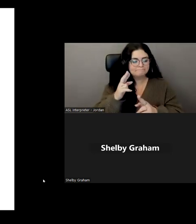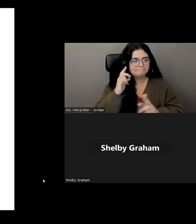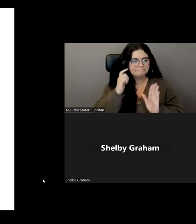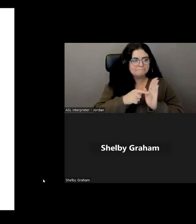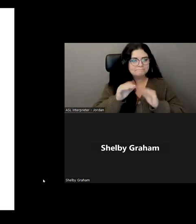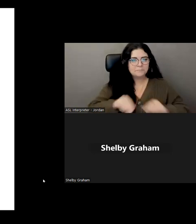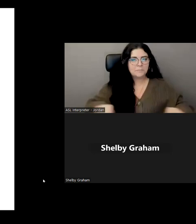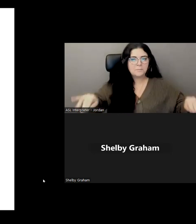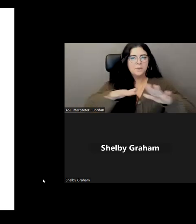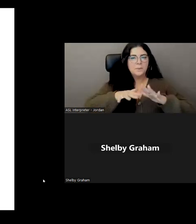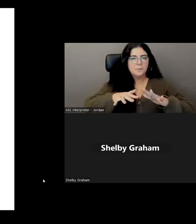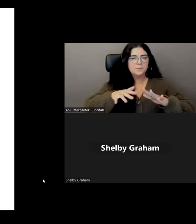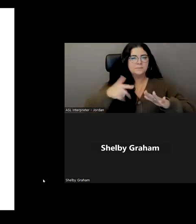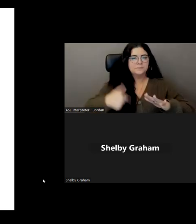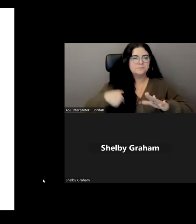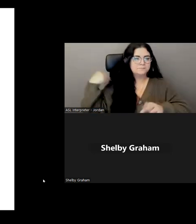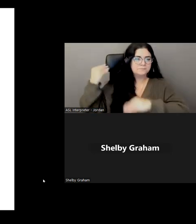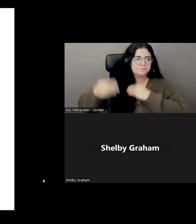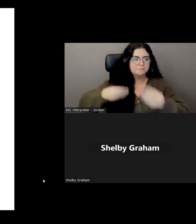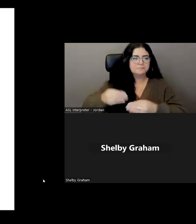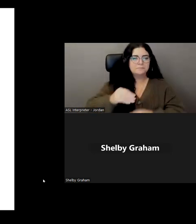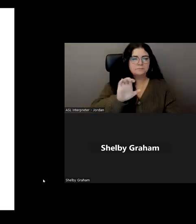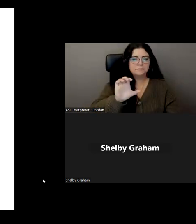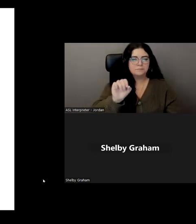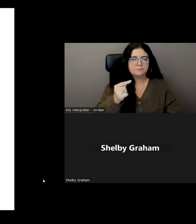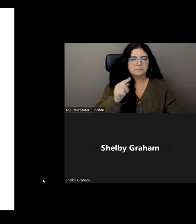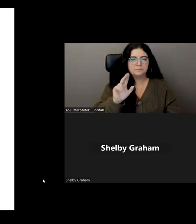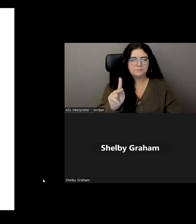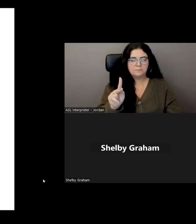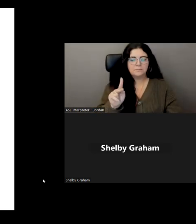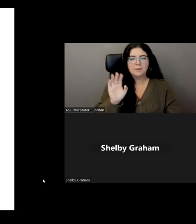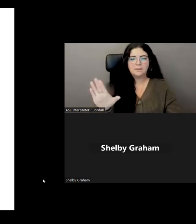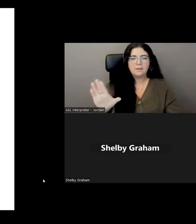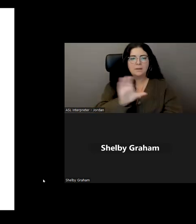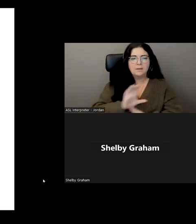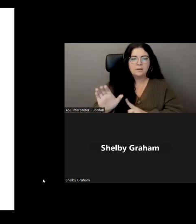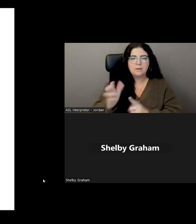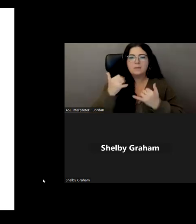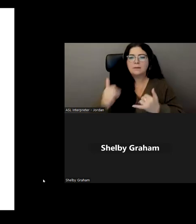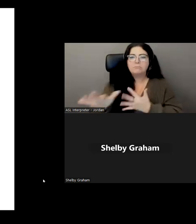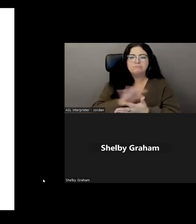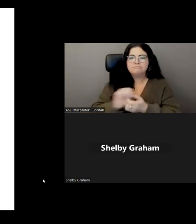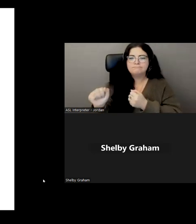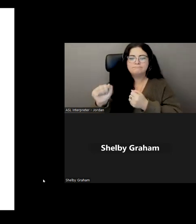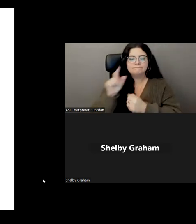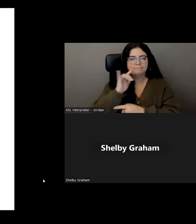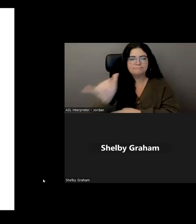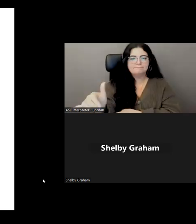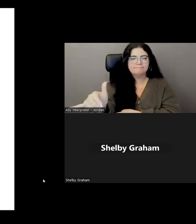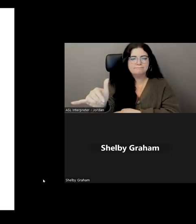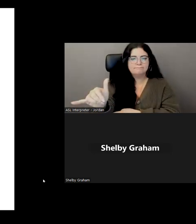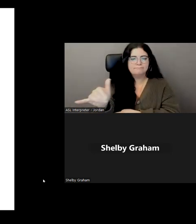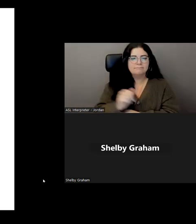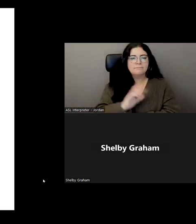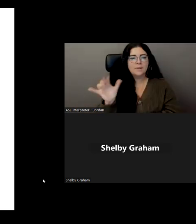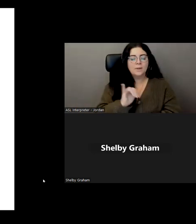gather as the ancestral homelands of the Vyatik, whose culture has now been erased forever. We also